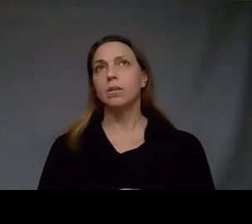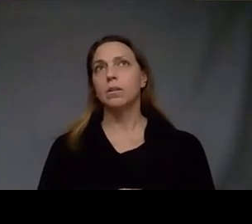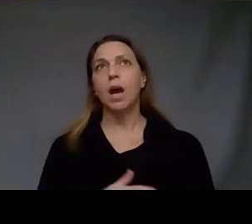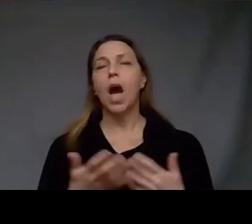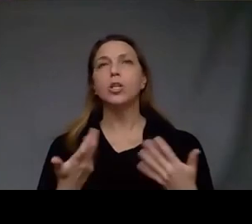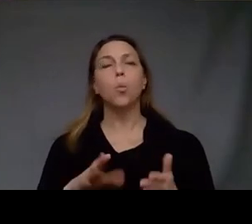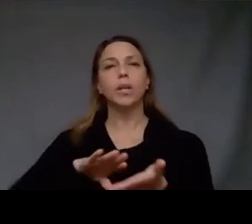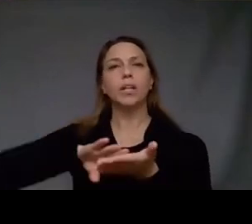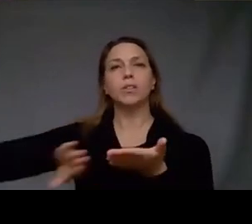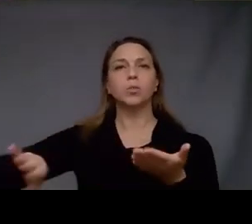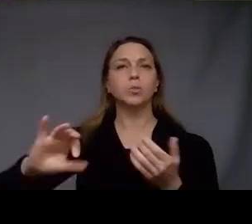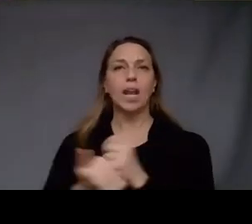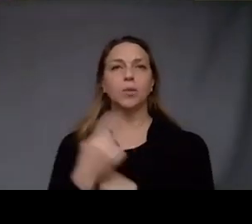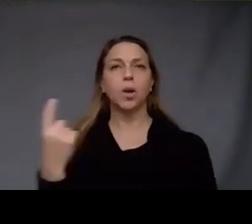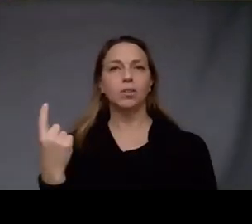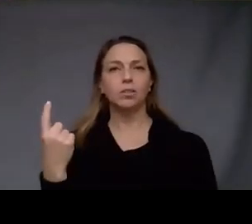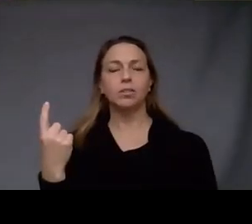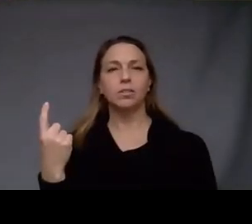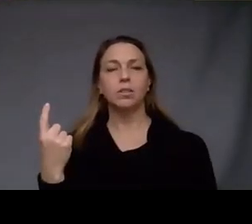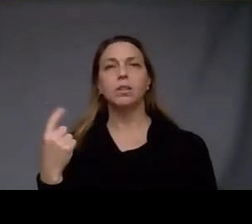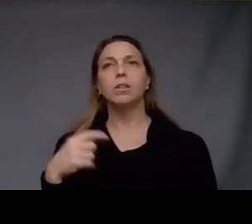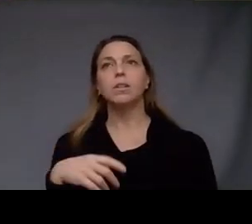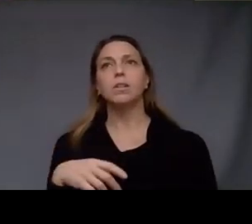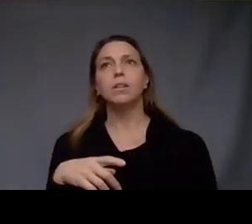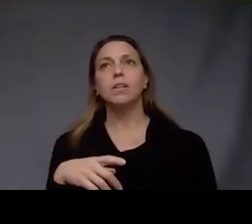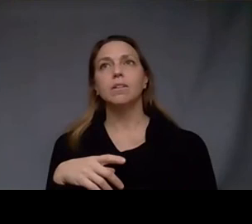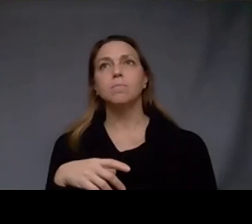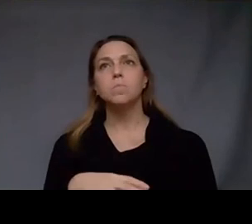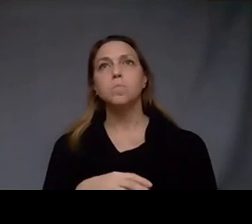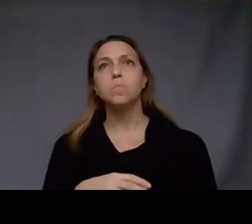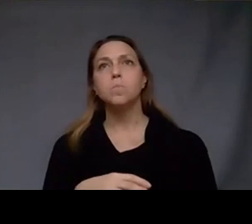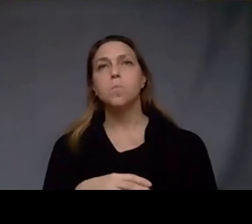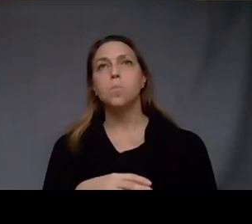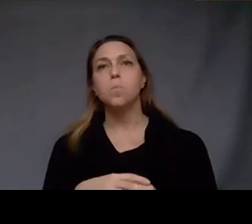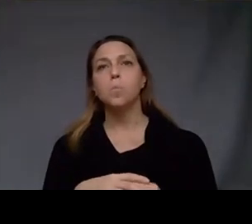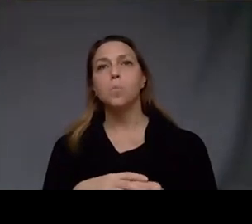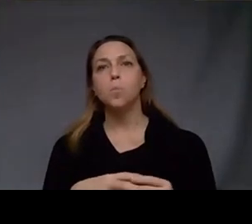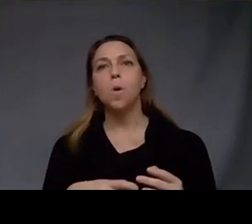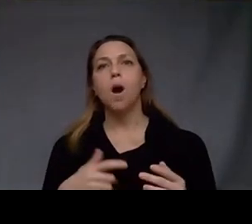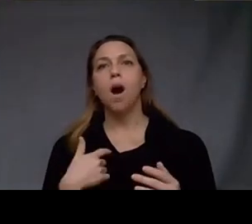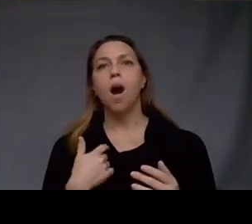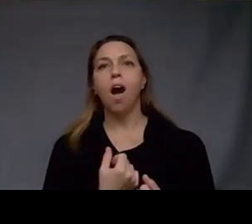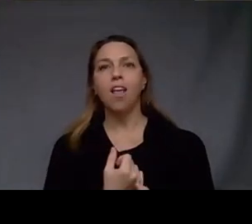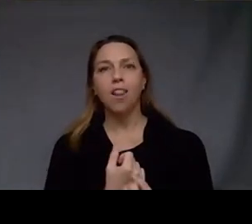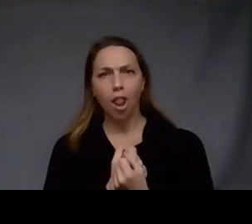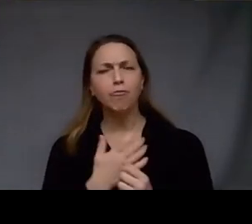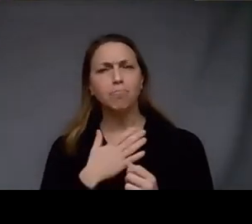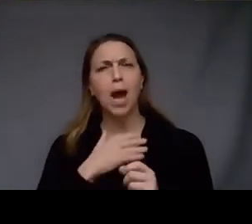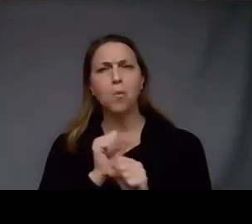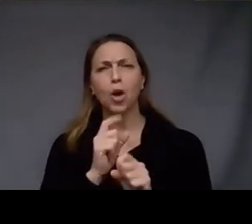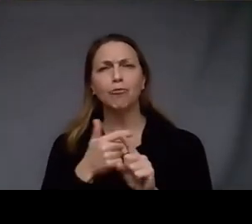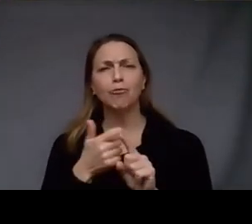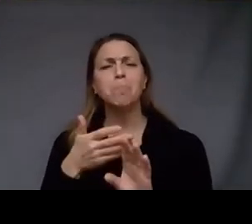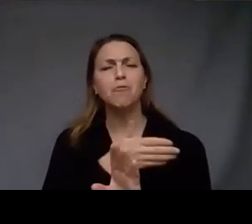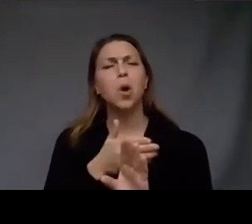to do that I mean I I love my early work but I